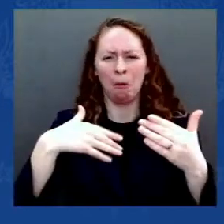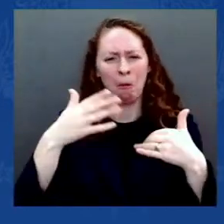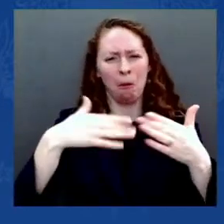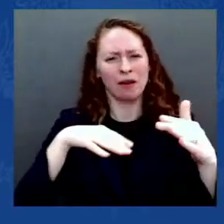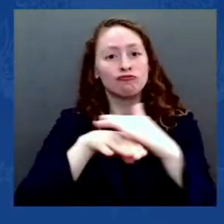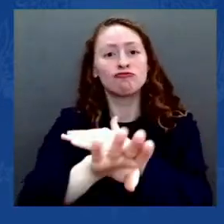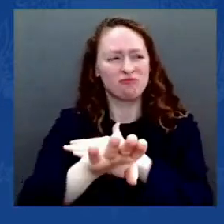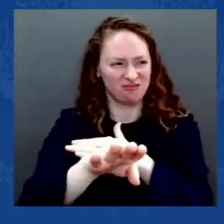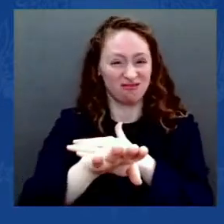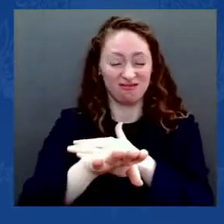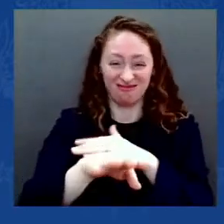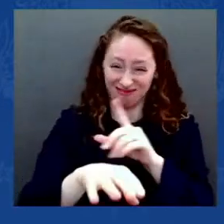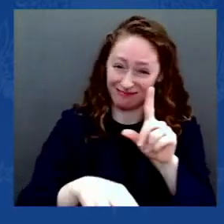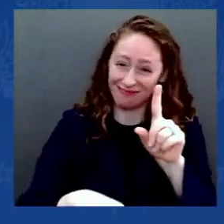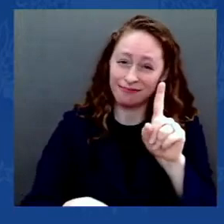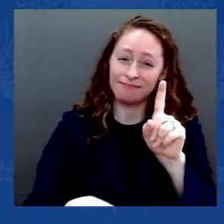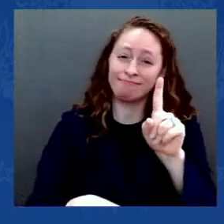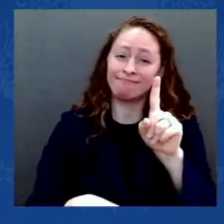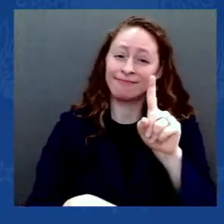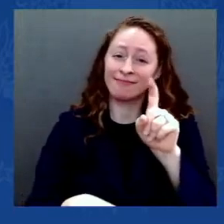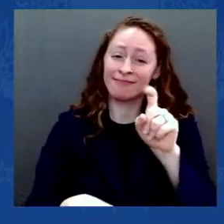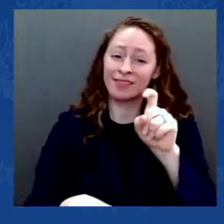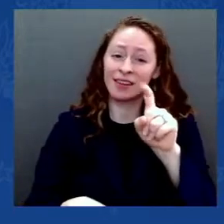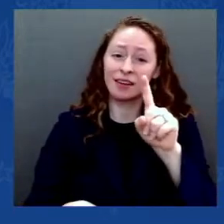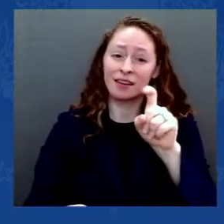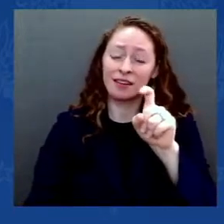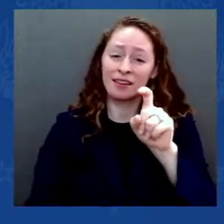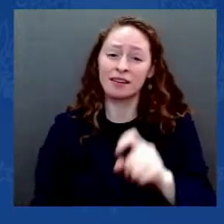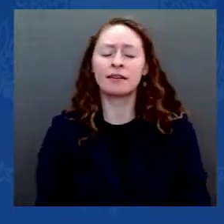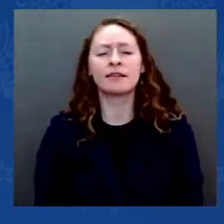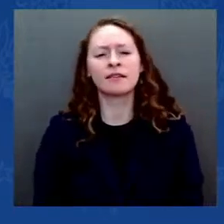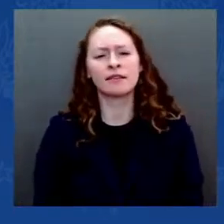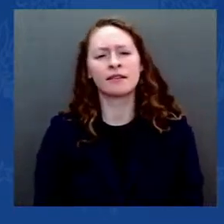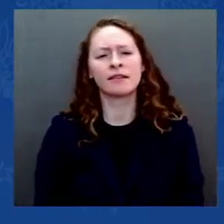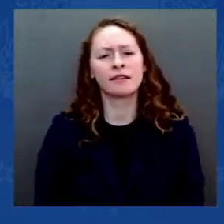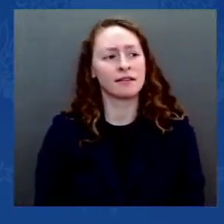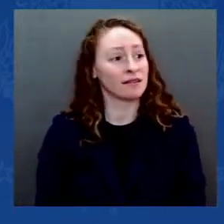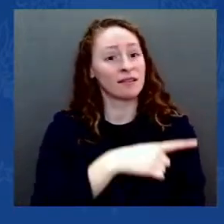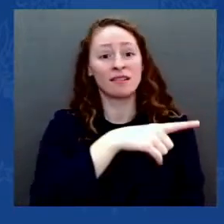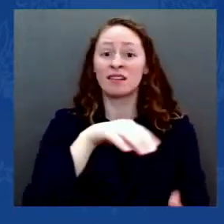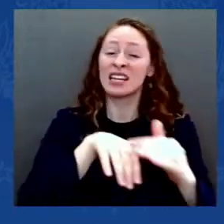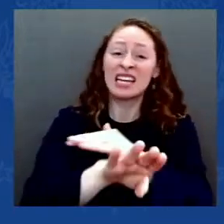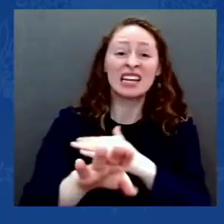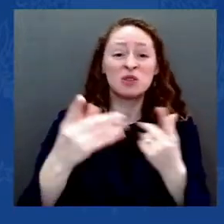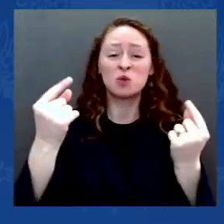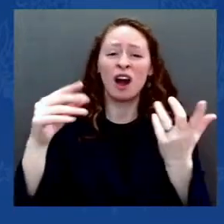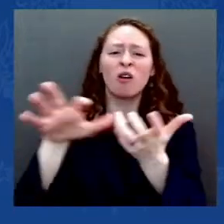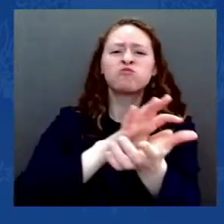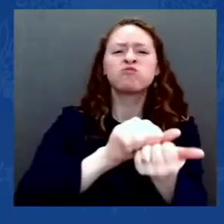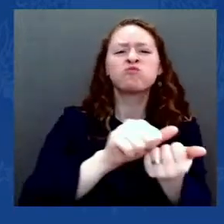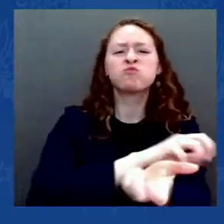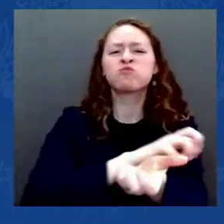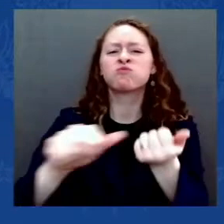rifling through the desks of senators and representatives, hunting down members of Congress?